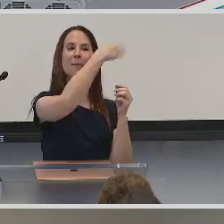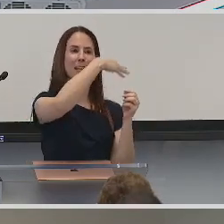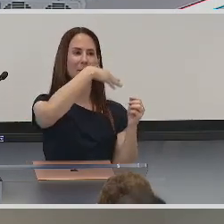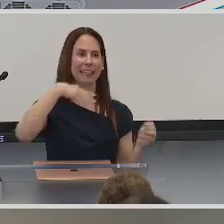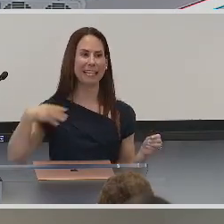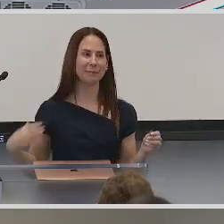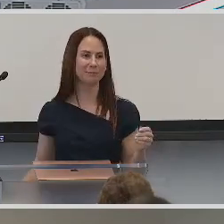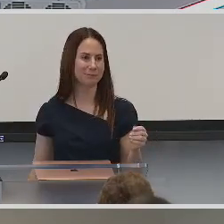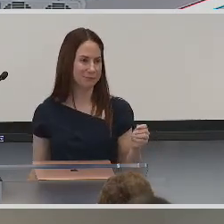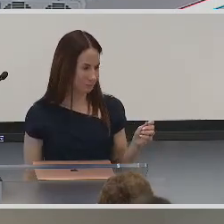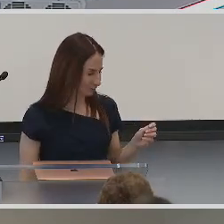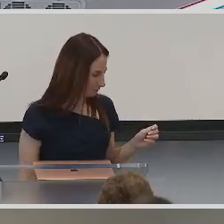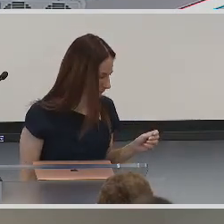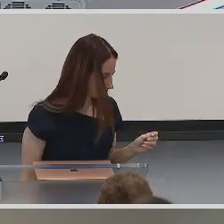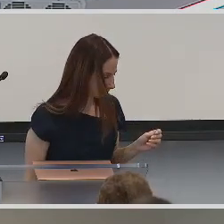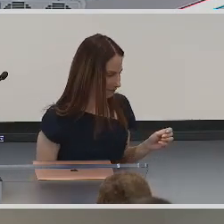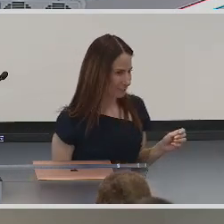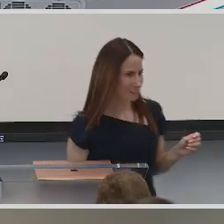Okay, come on up, Lily.